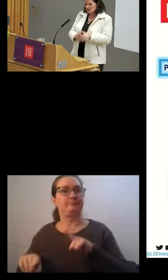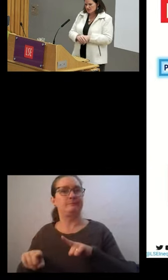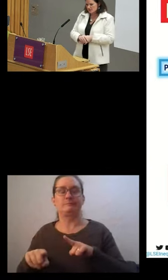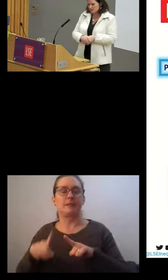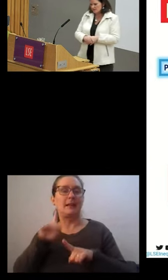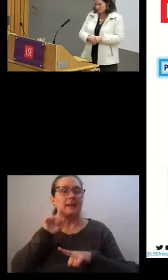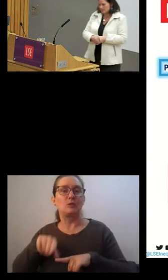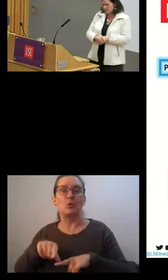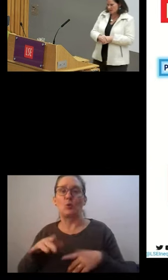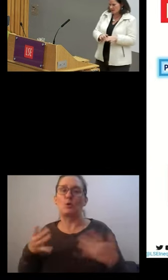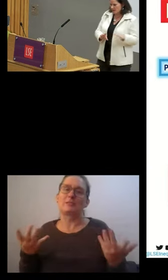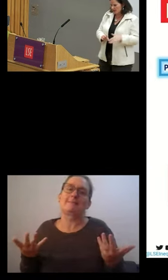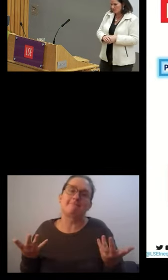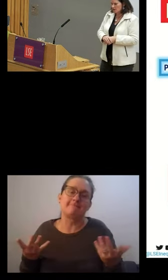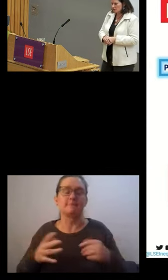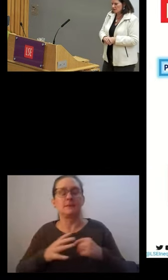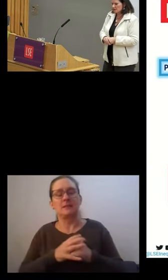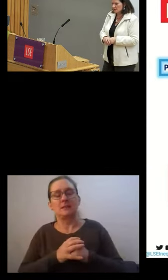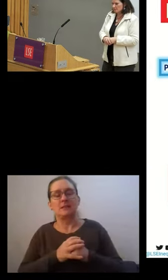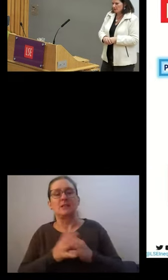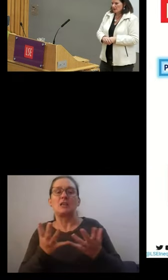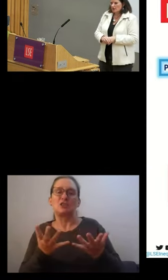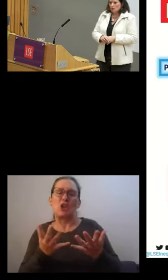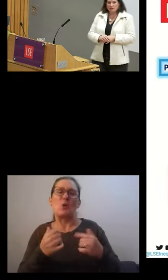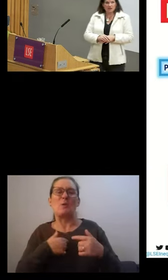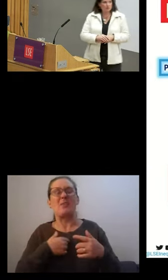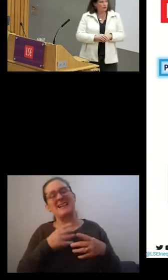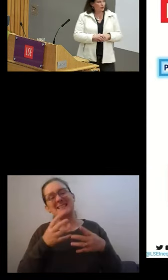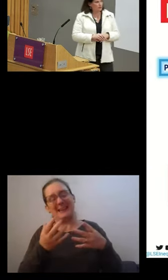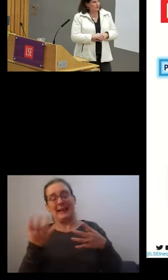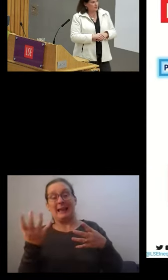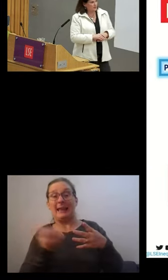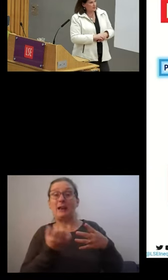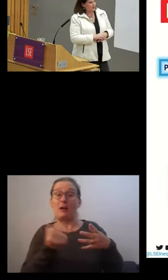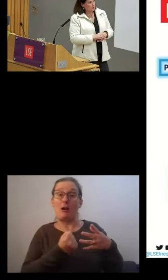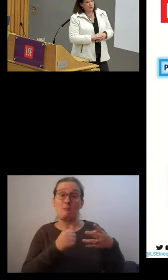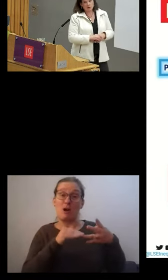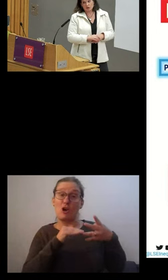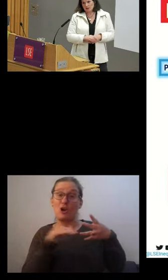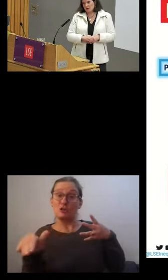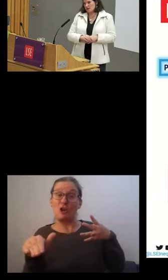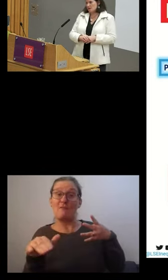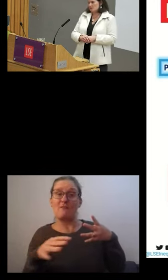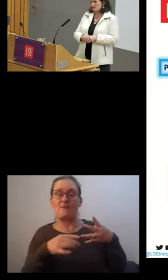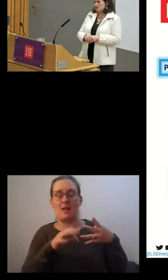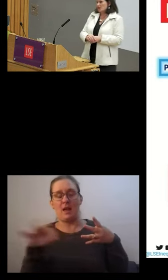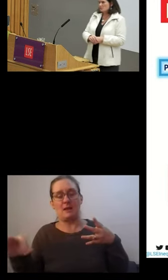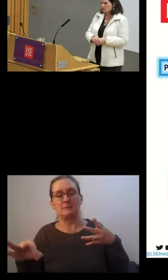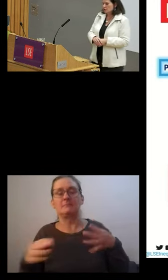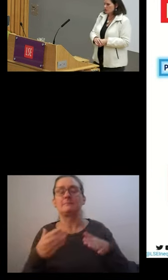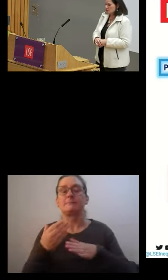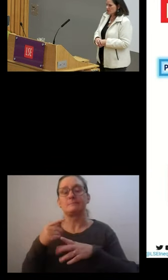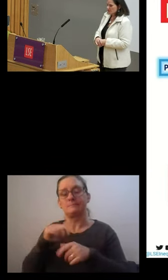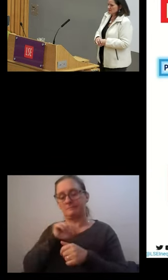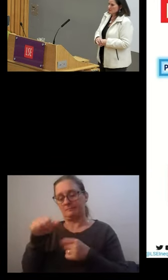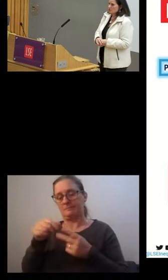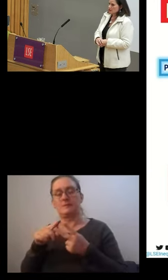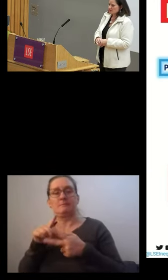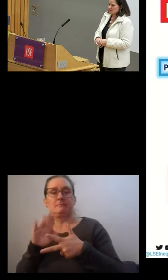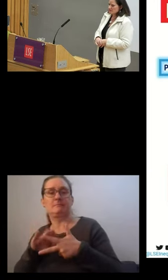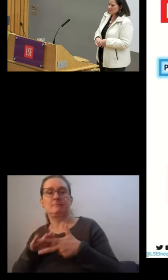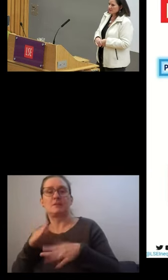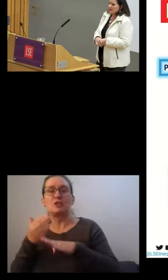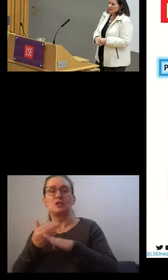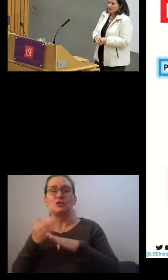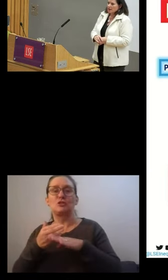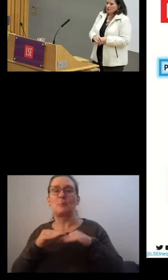So that's the income cutoff line. When it comes to job stability, we are looking at the types of contracts that